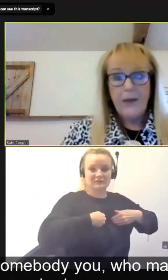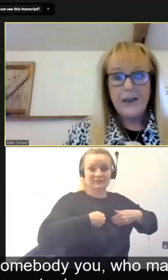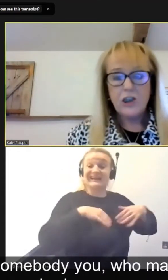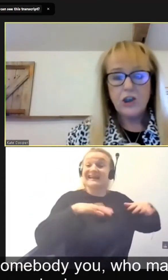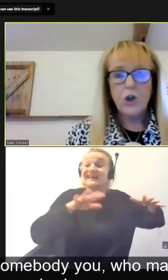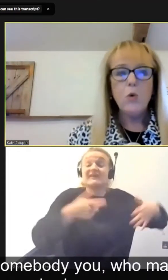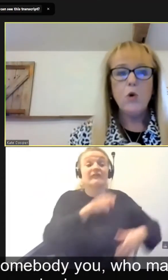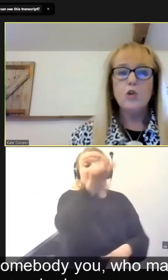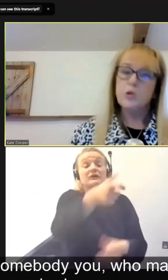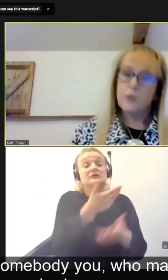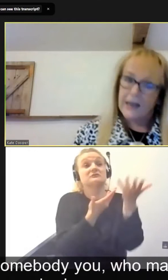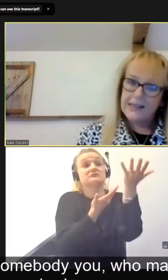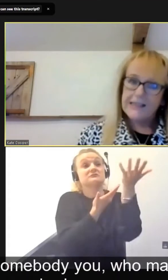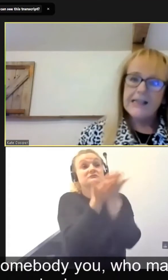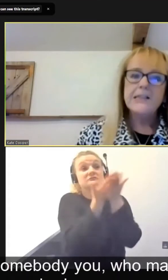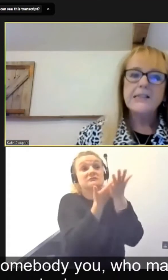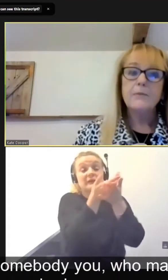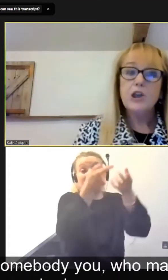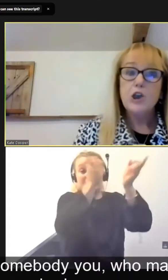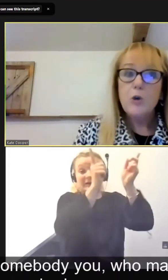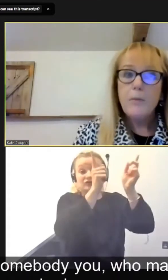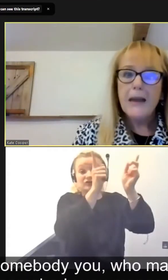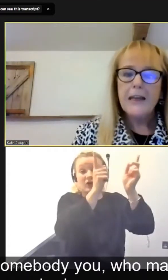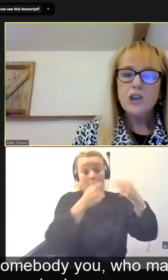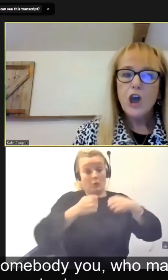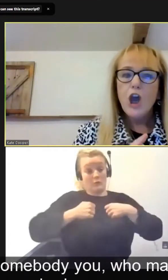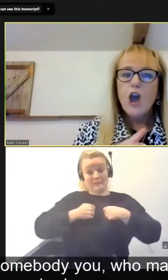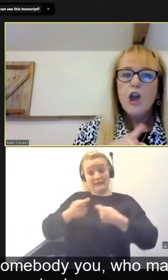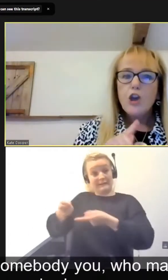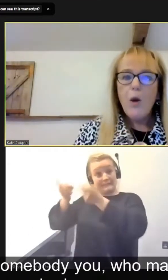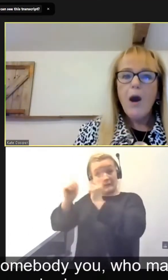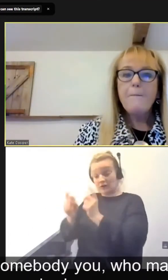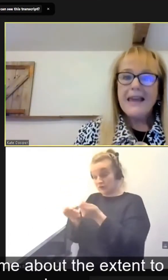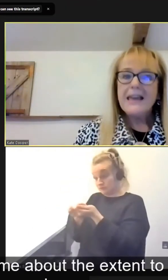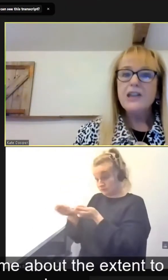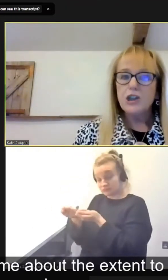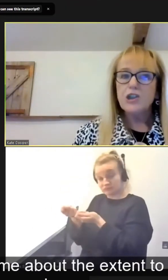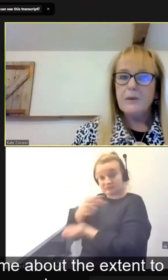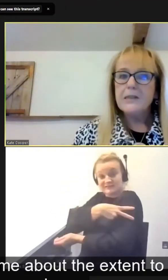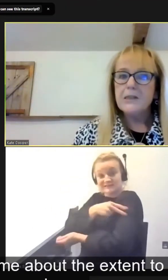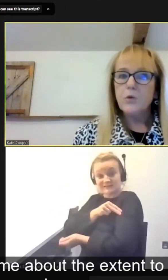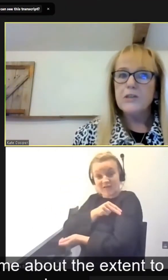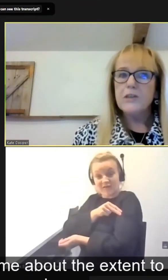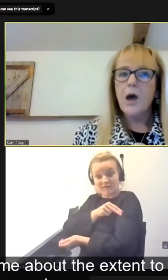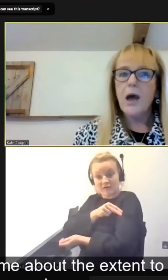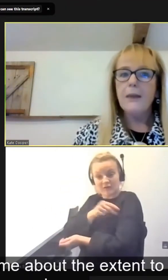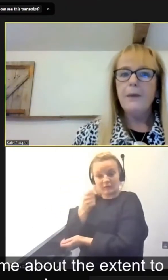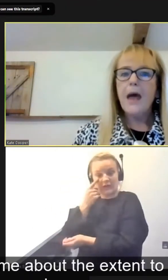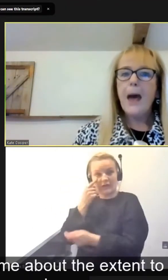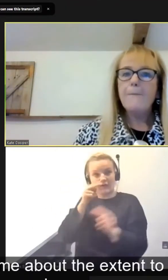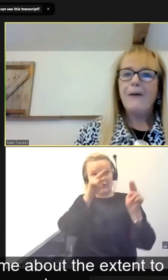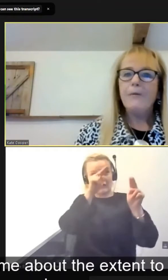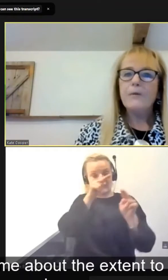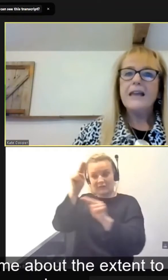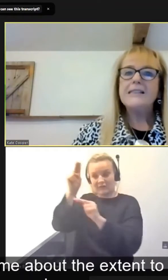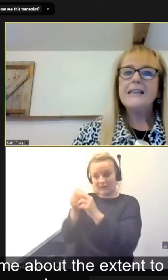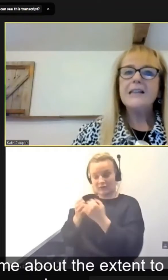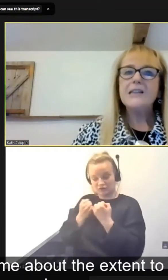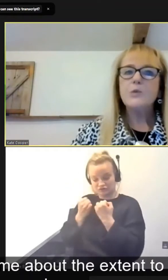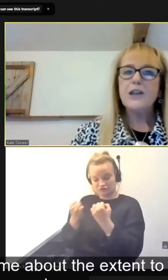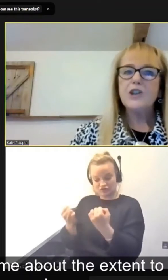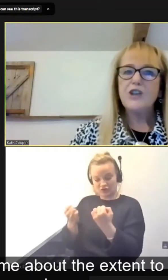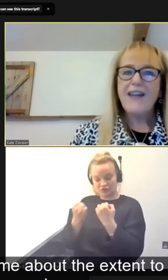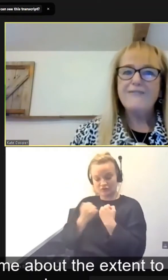who manages you, or you're talking, as I say, to somebody you manage, you are making judgments all the time, about the